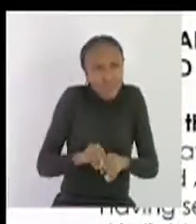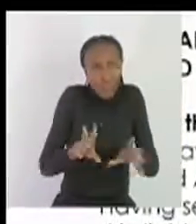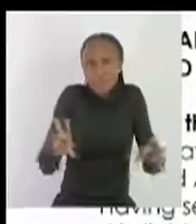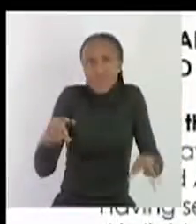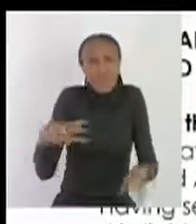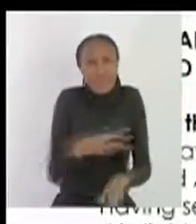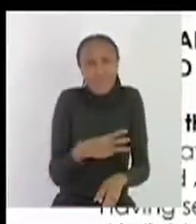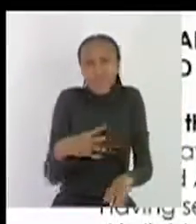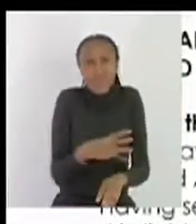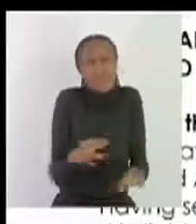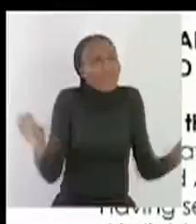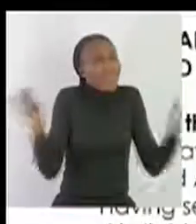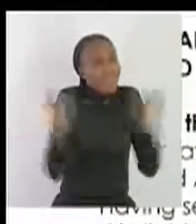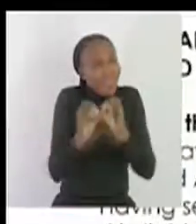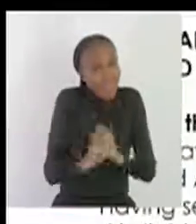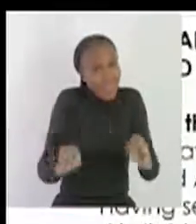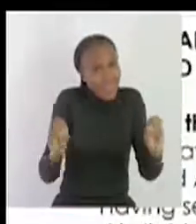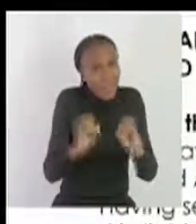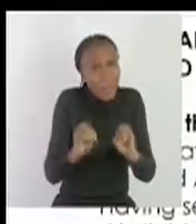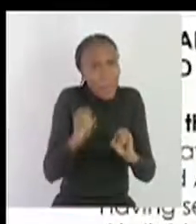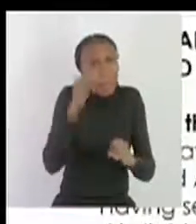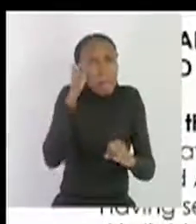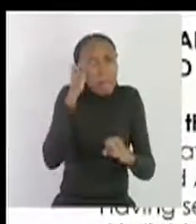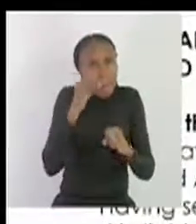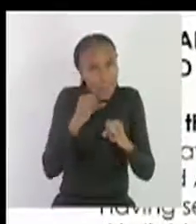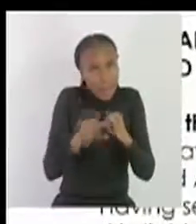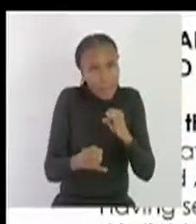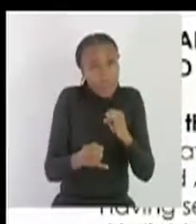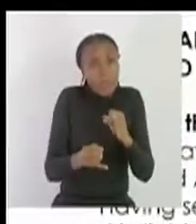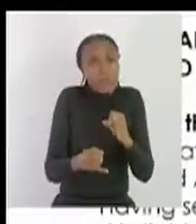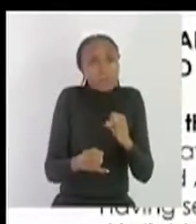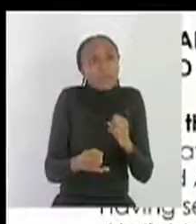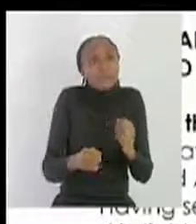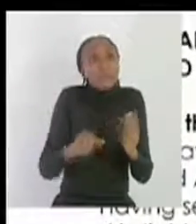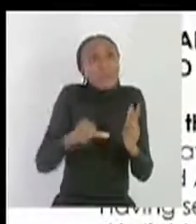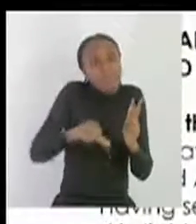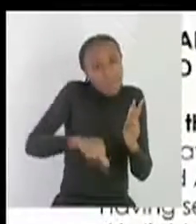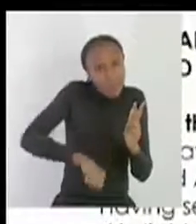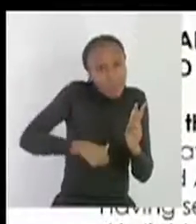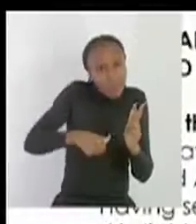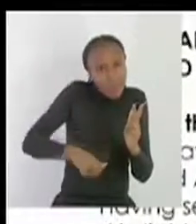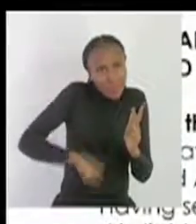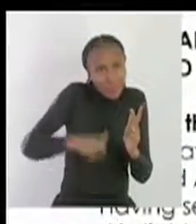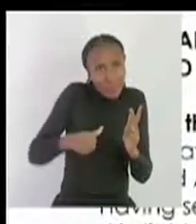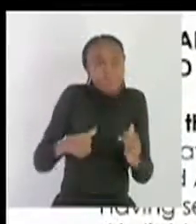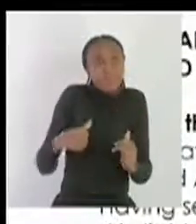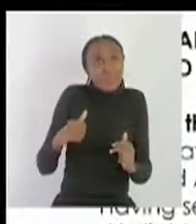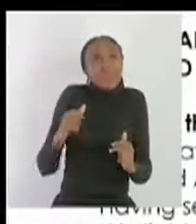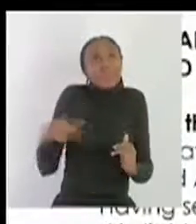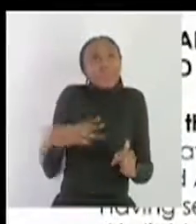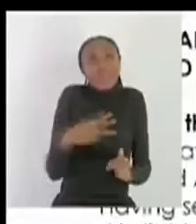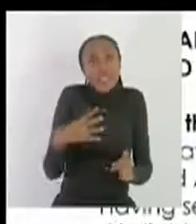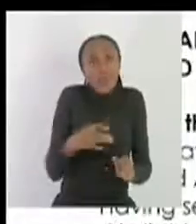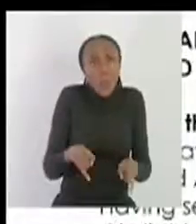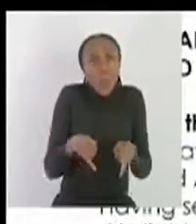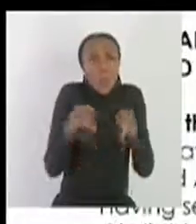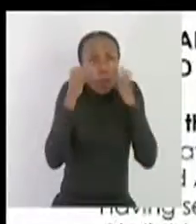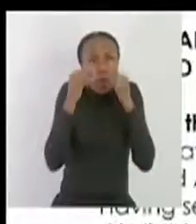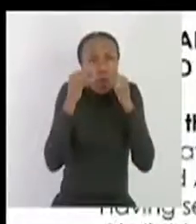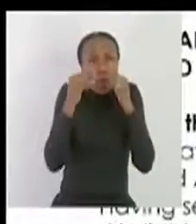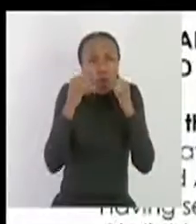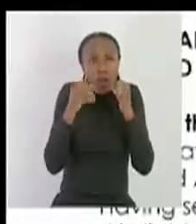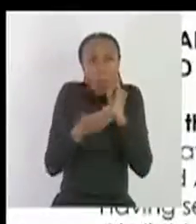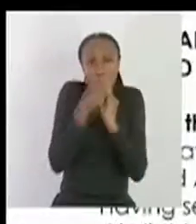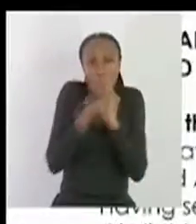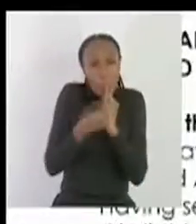that's already a myth and then the last one it says that AIDS patients are always thin this